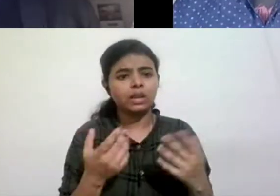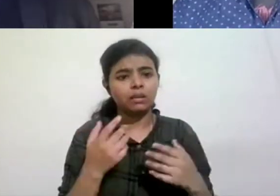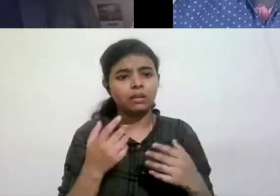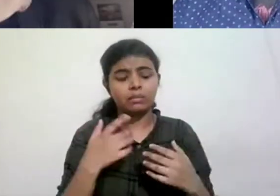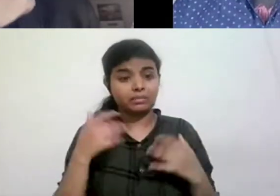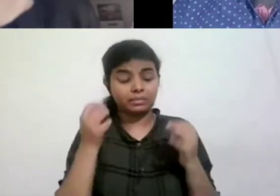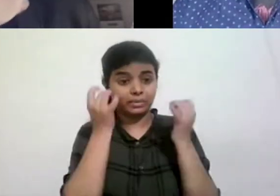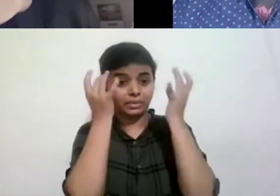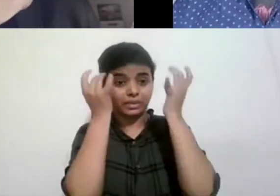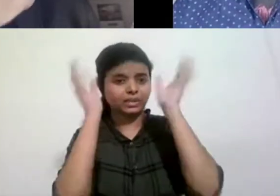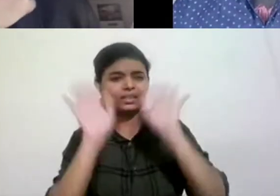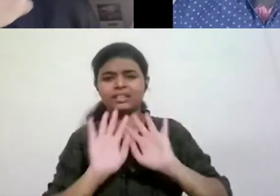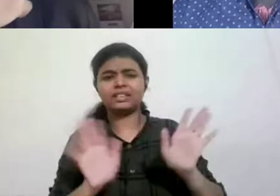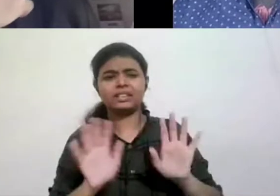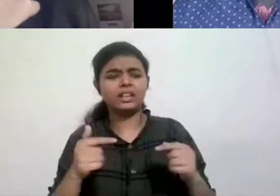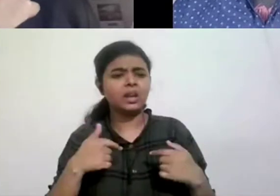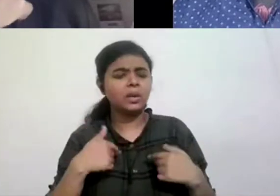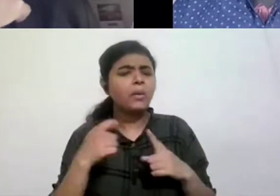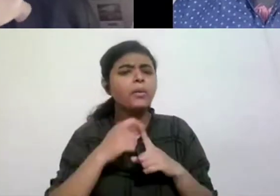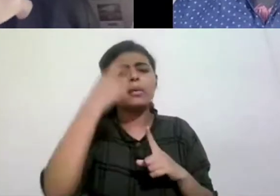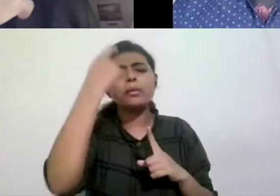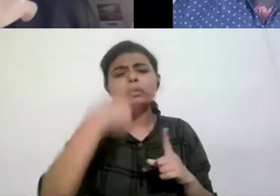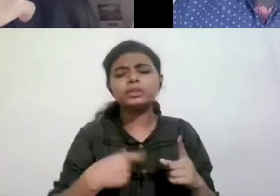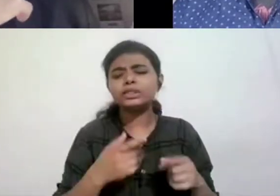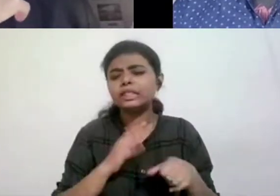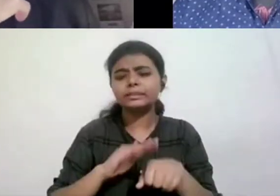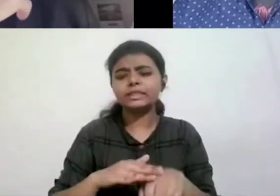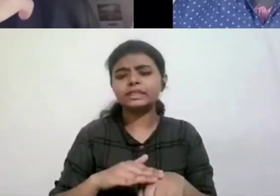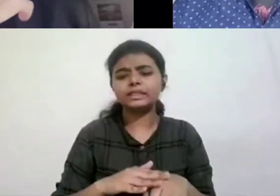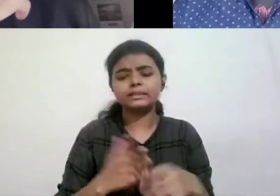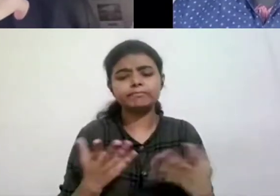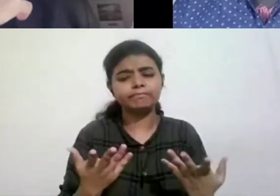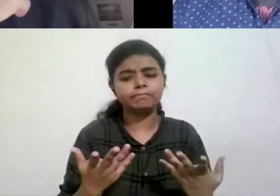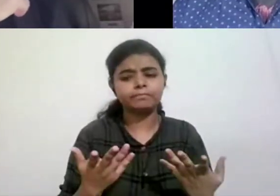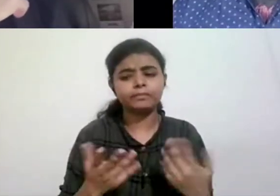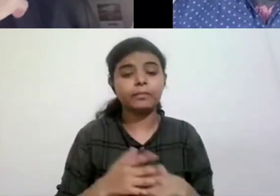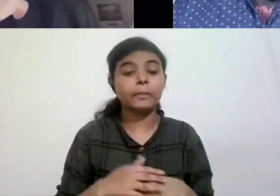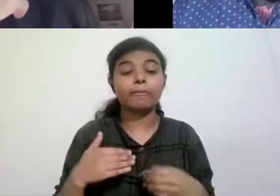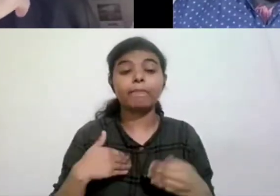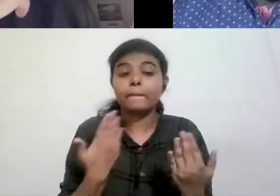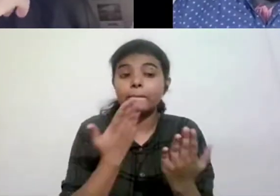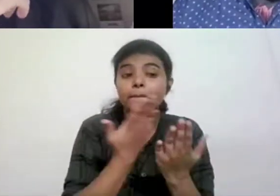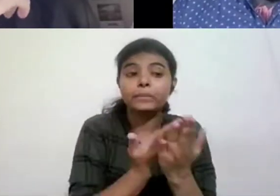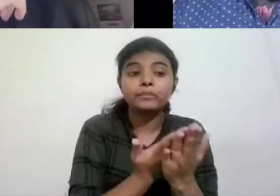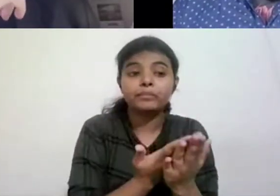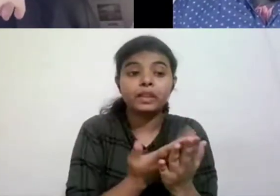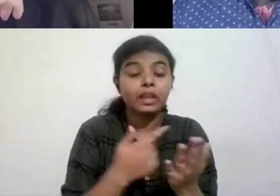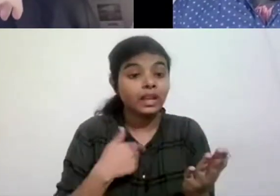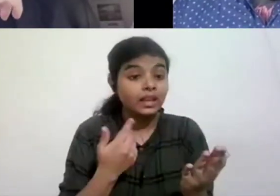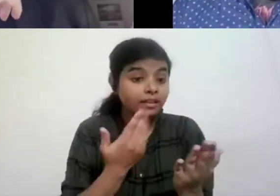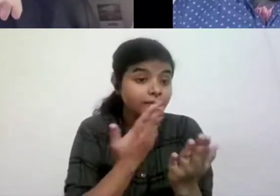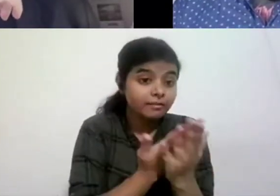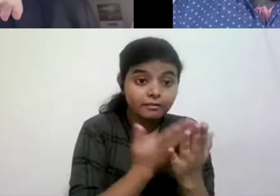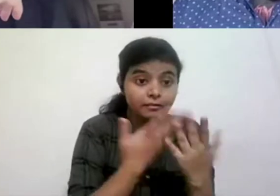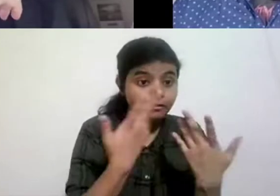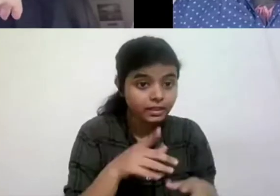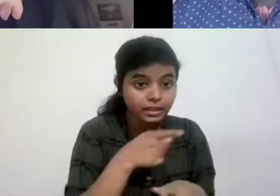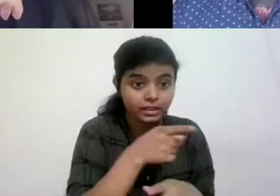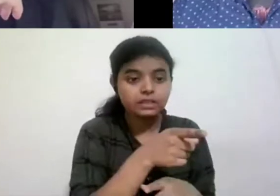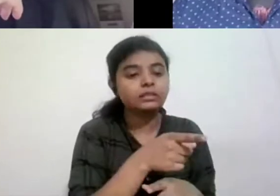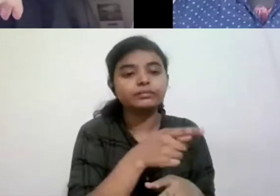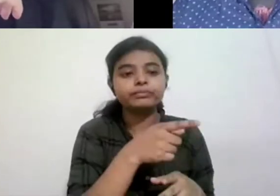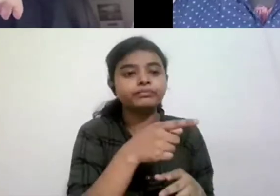about my personal grievance, but my proposal was rejected proposal. I, I